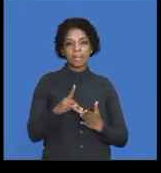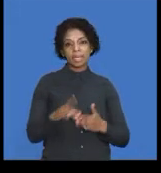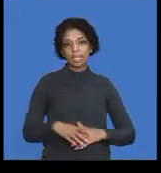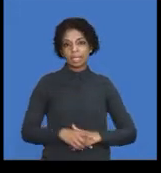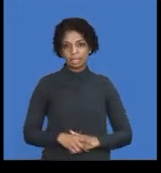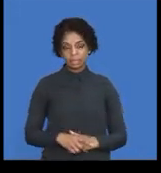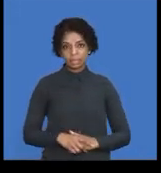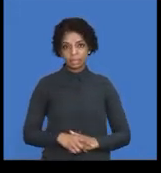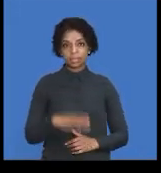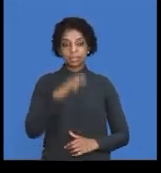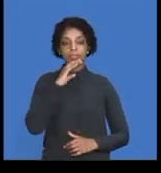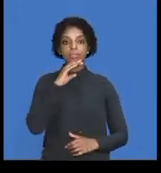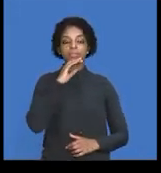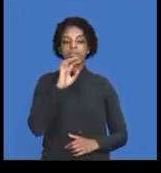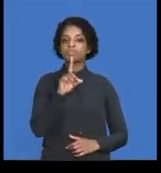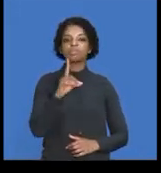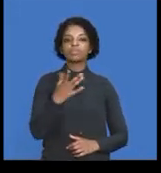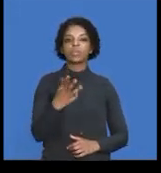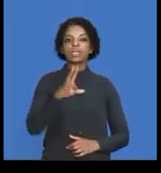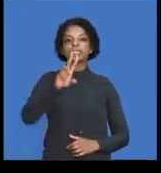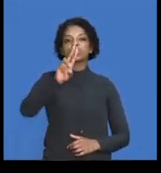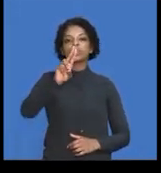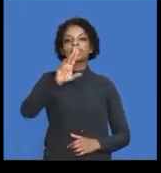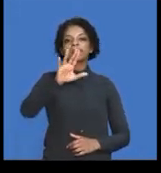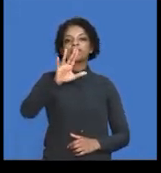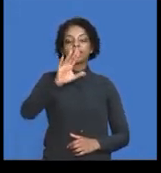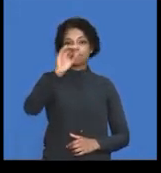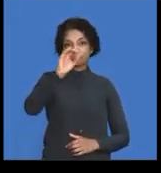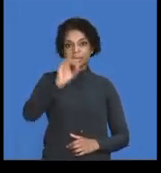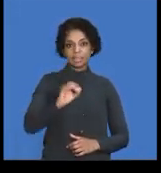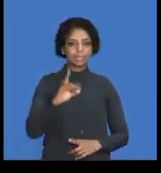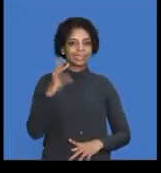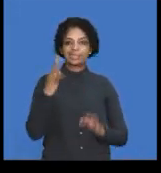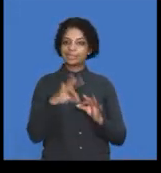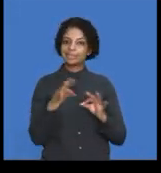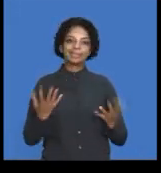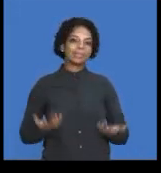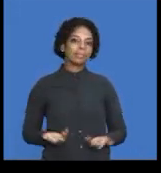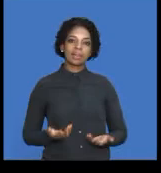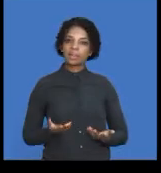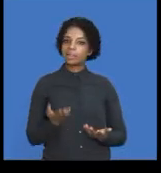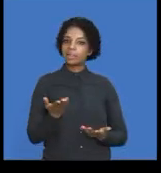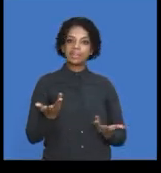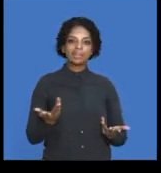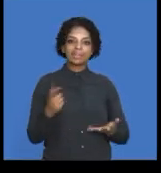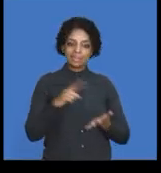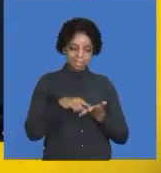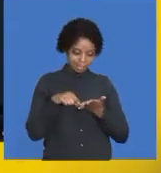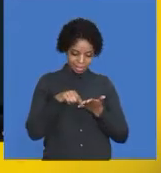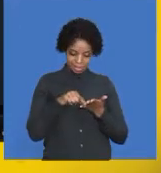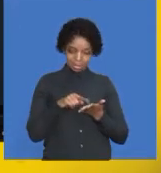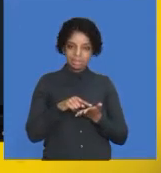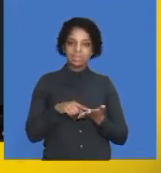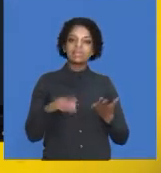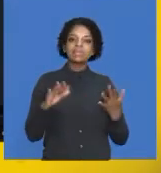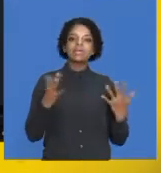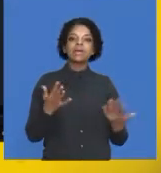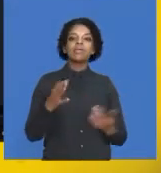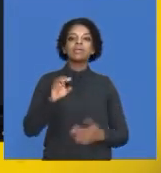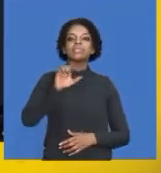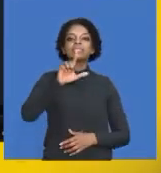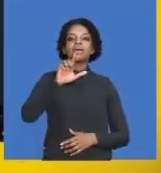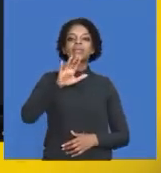credit sales would be 25%. Simple, simple maths. 100% is my total. If 75